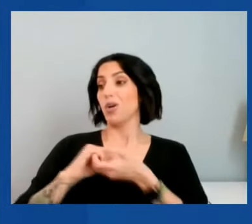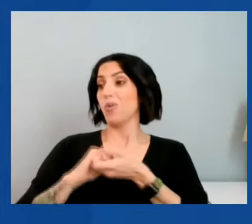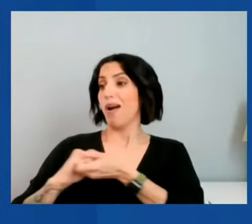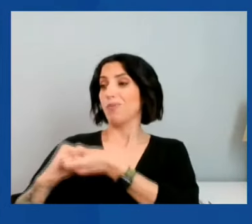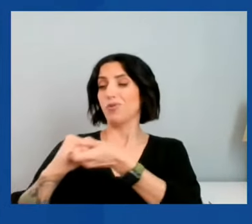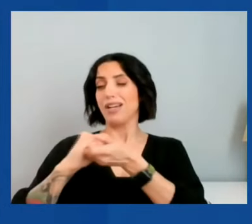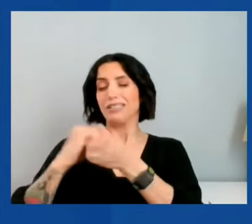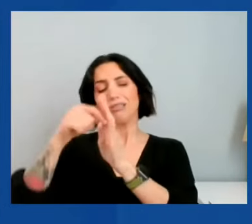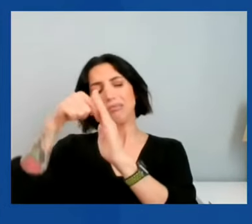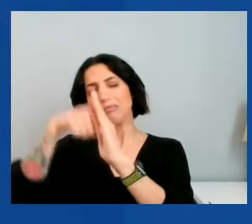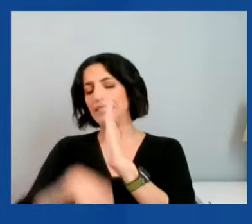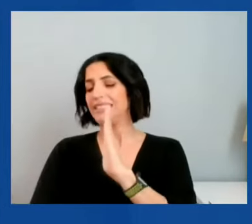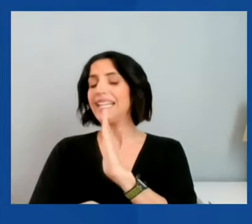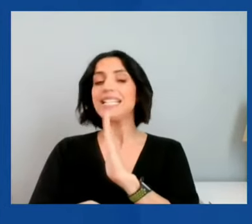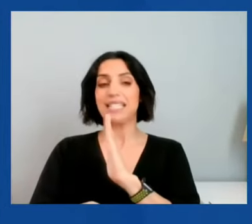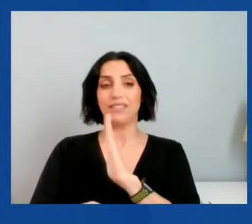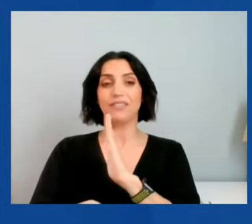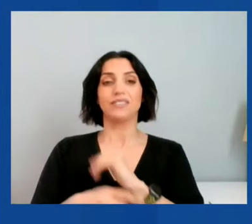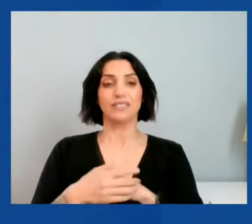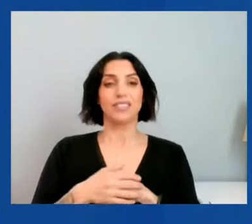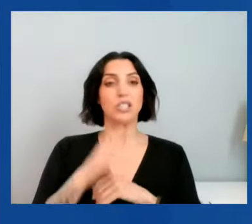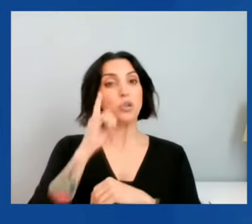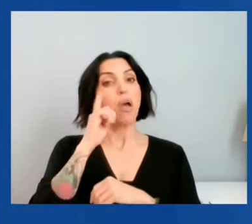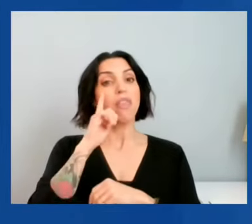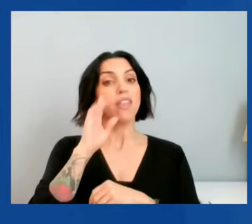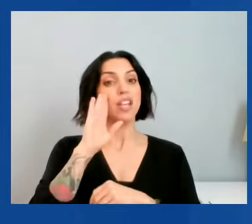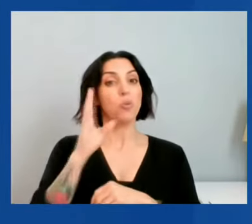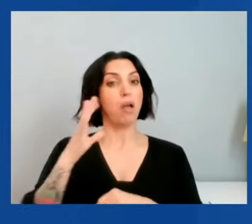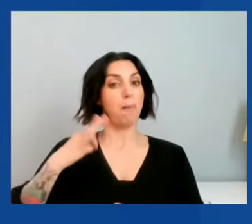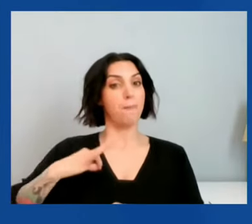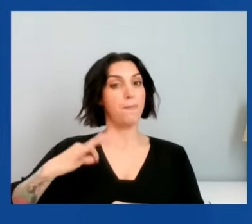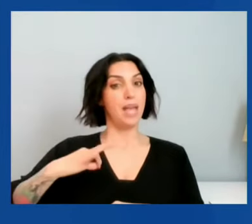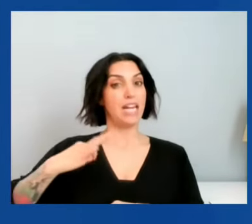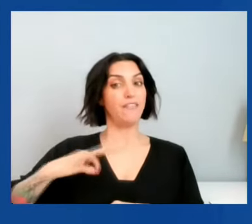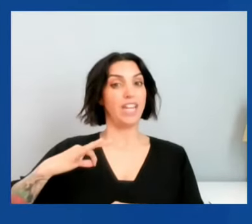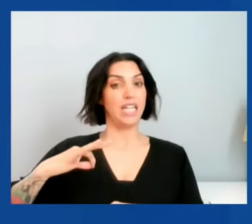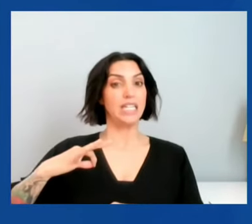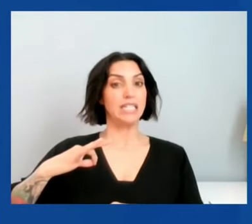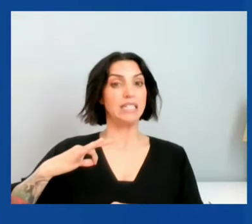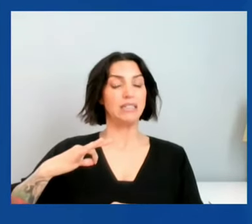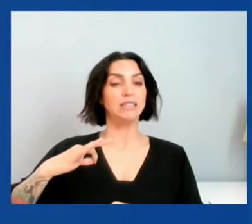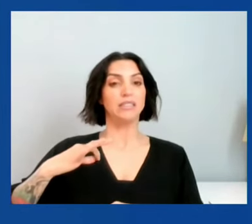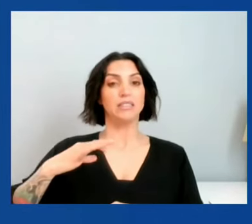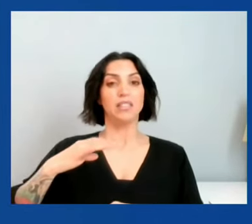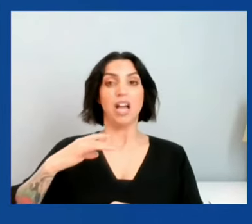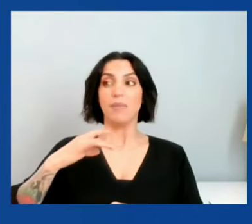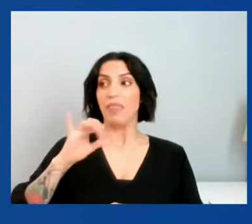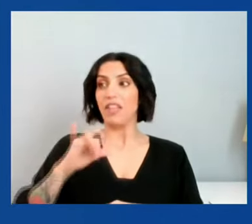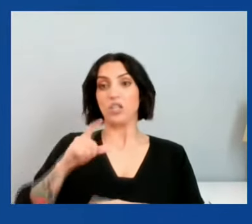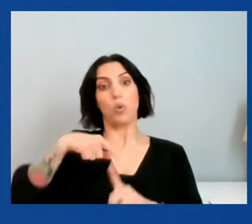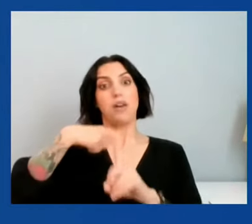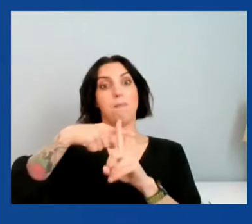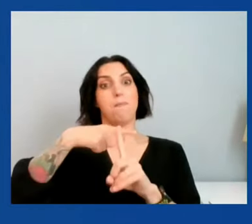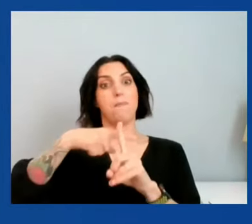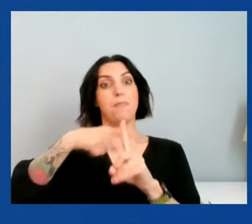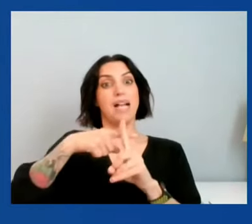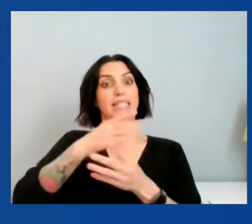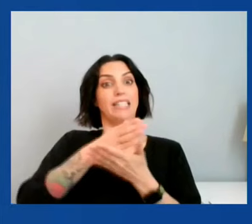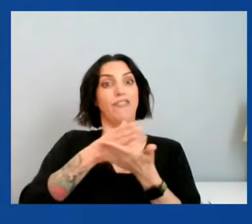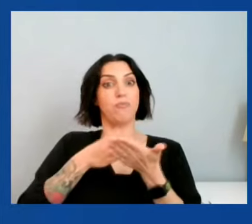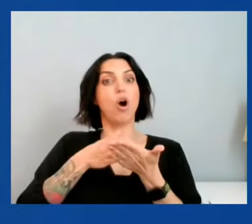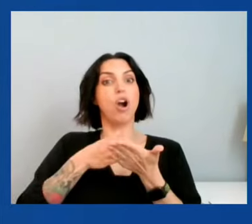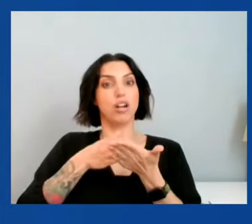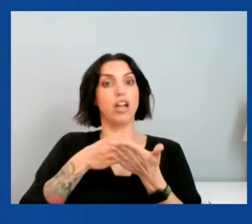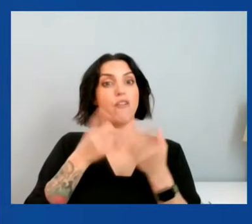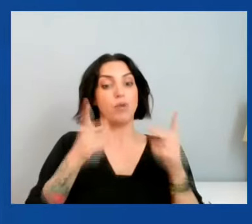think a benefit in a way, or at least one positive outcome of what's happening in